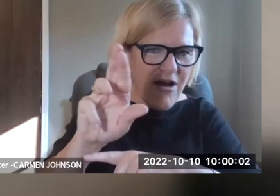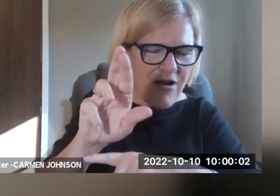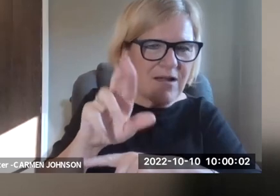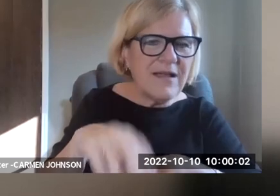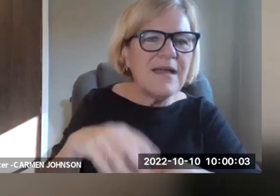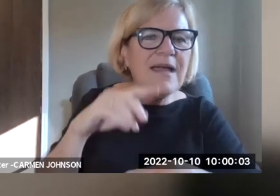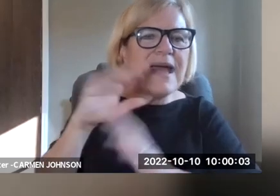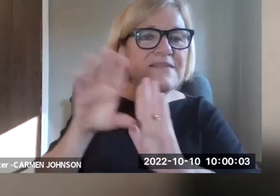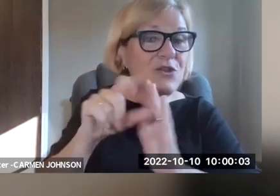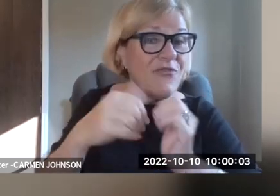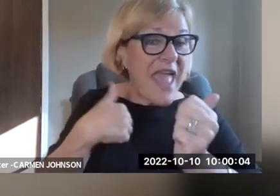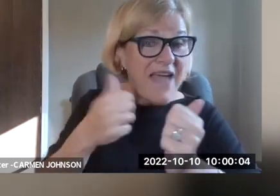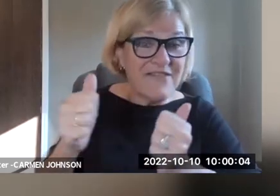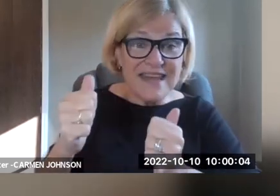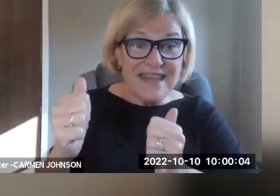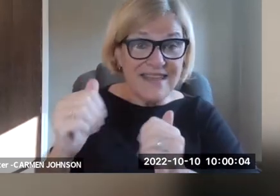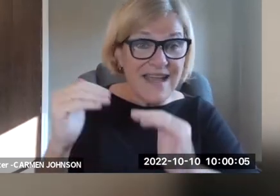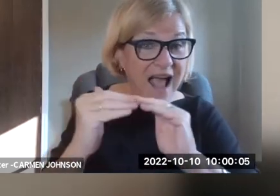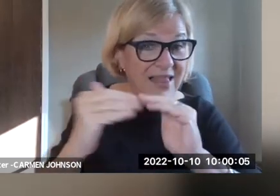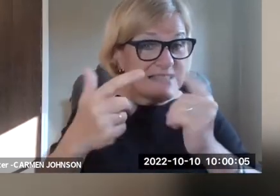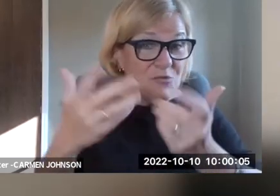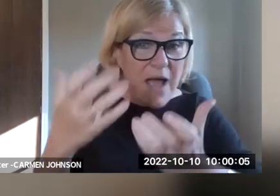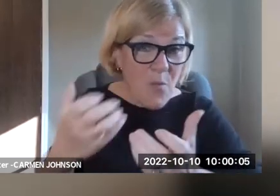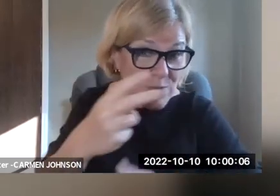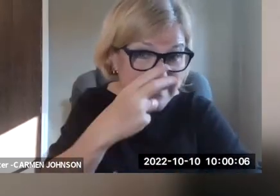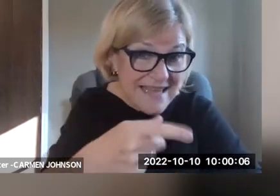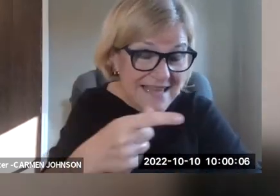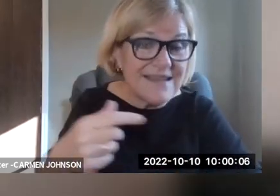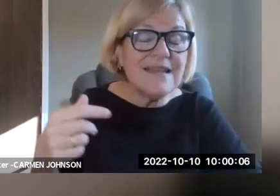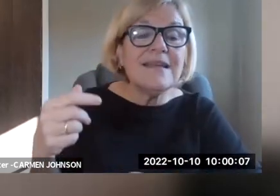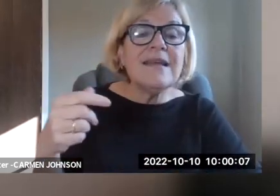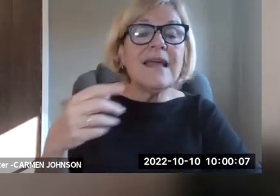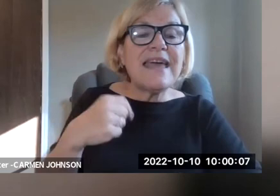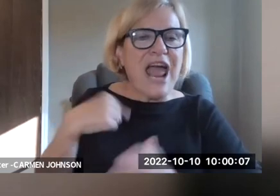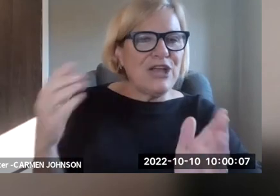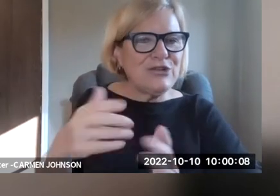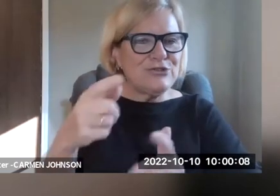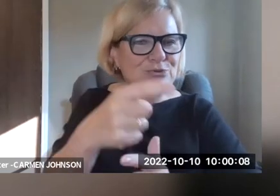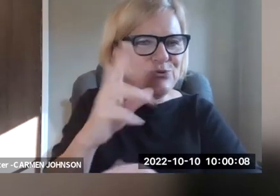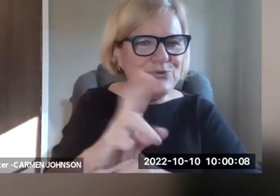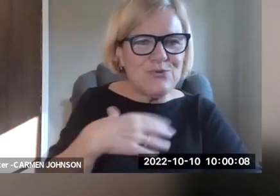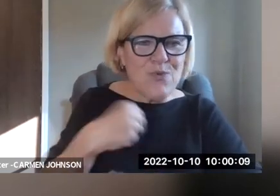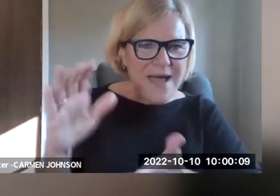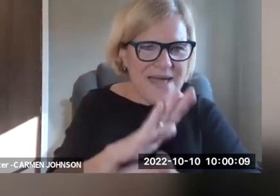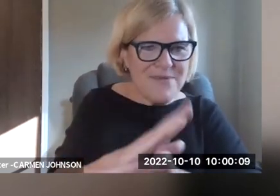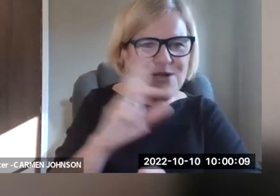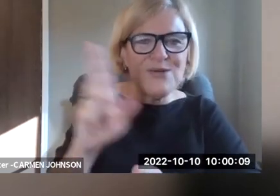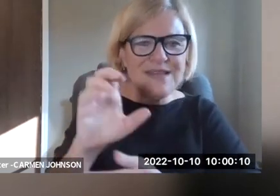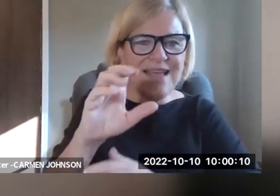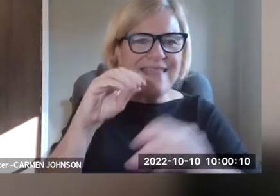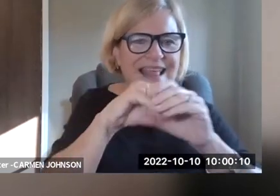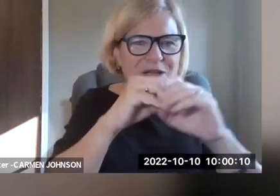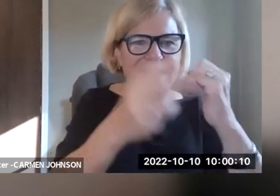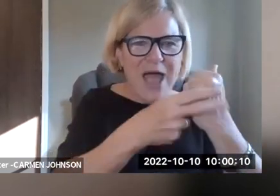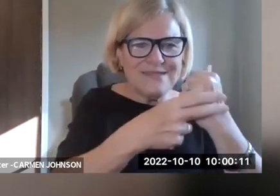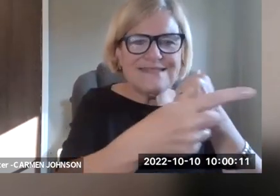everybody for being with us. Um, we will post this, um, this webinar as a, uh, as a video, if you have any colleagues who you think might be